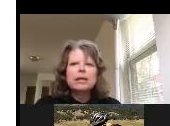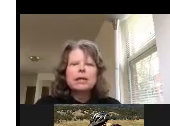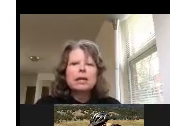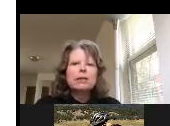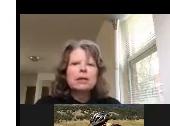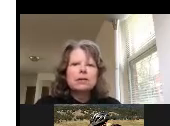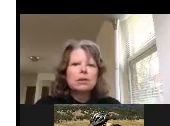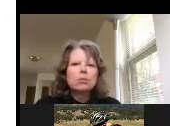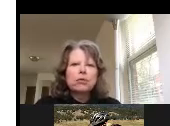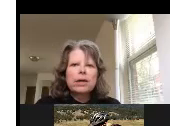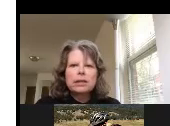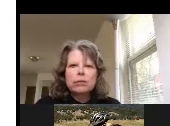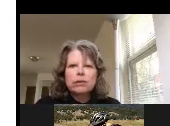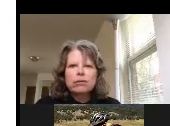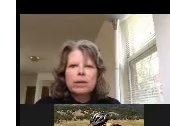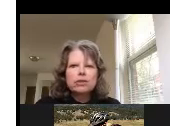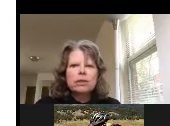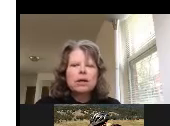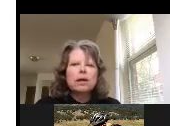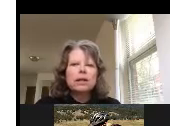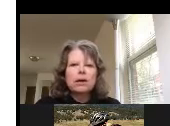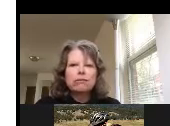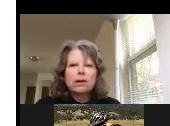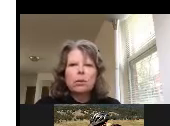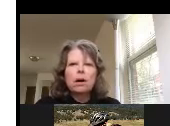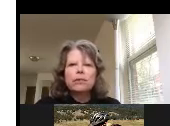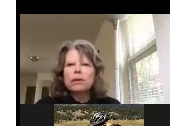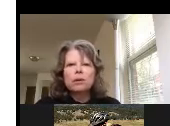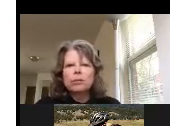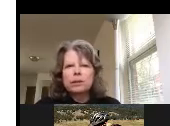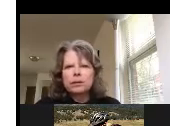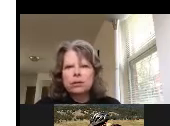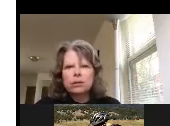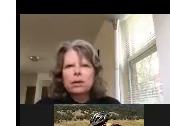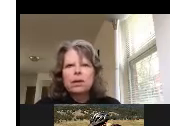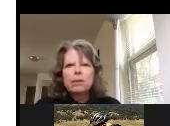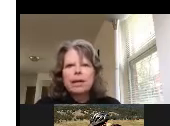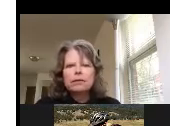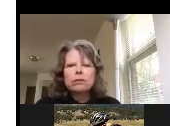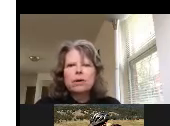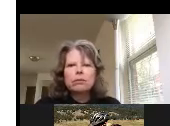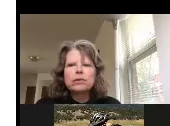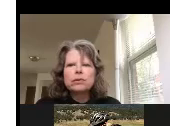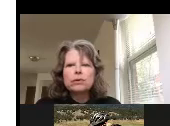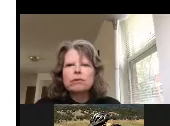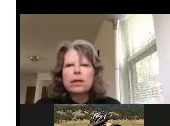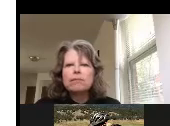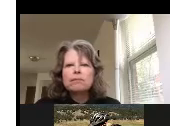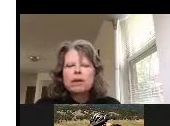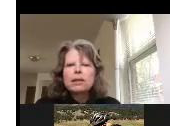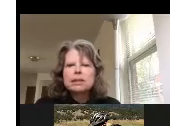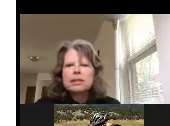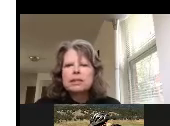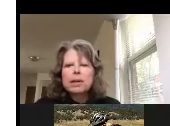and then you can provide them with information on how to follow up and that'll all be in your packet that will come with your survey